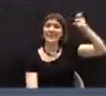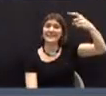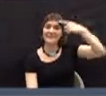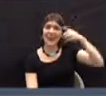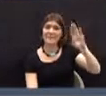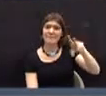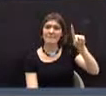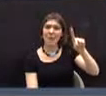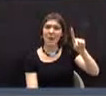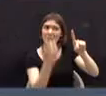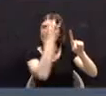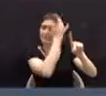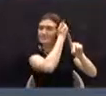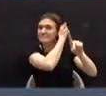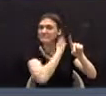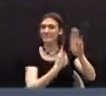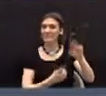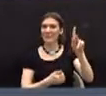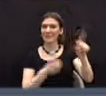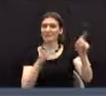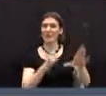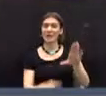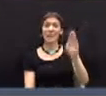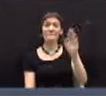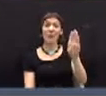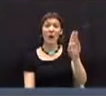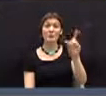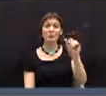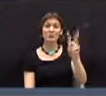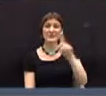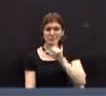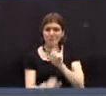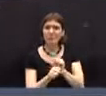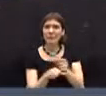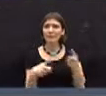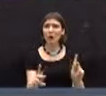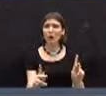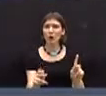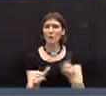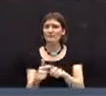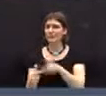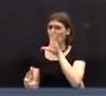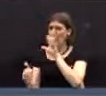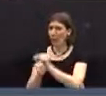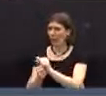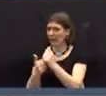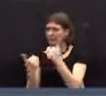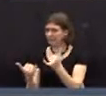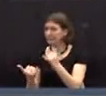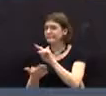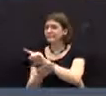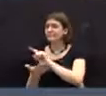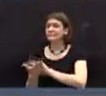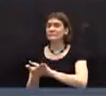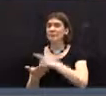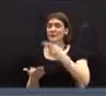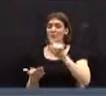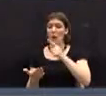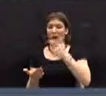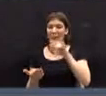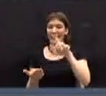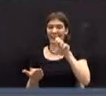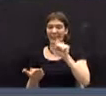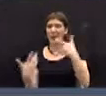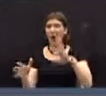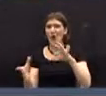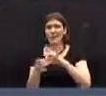bond bank director, Bob Giroux. He says it's okay. I've discussed it with the eminent attorney, Paul Gillies, who has advised this